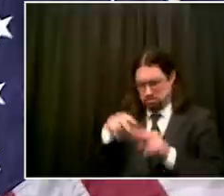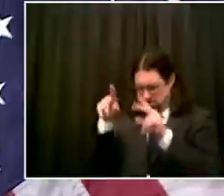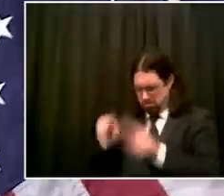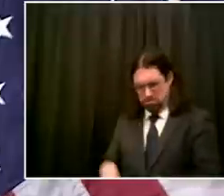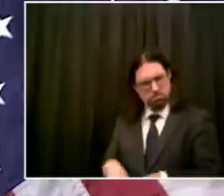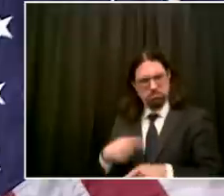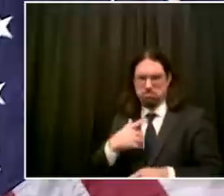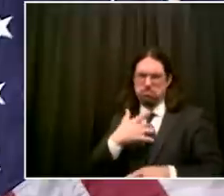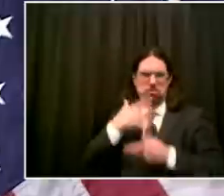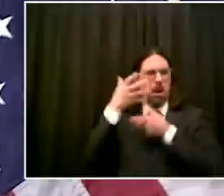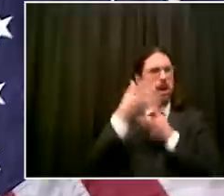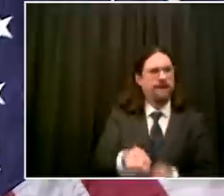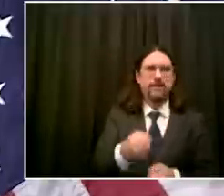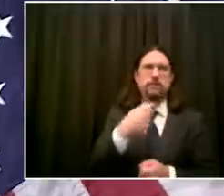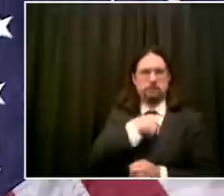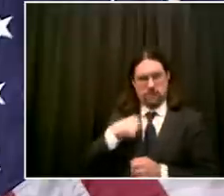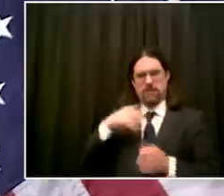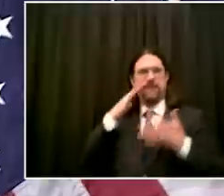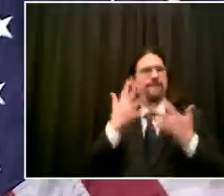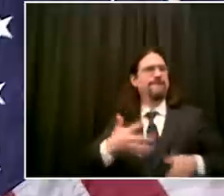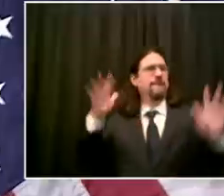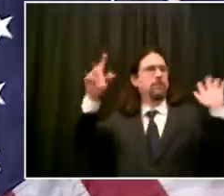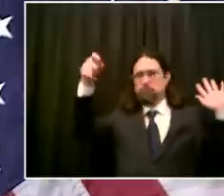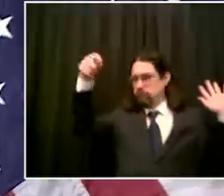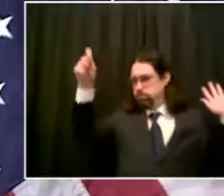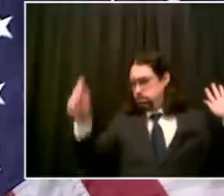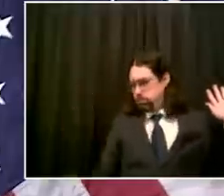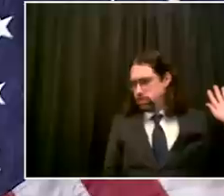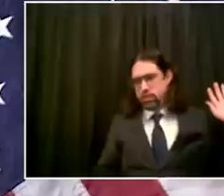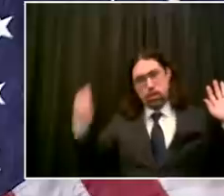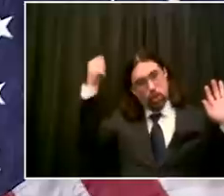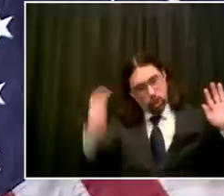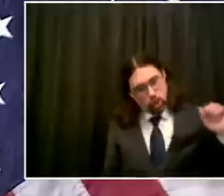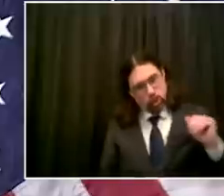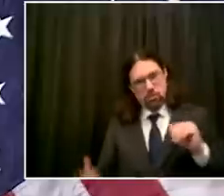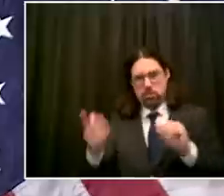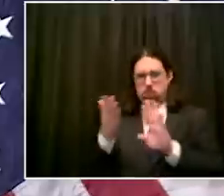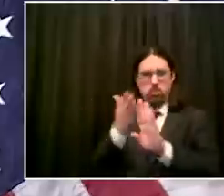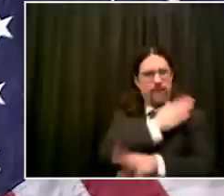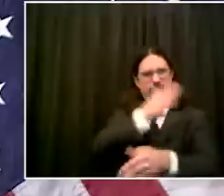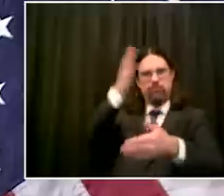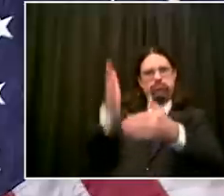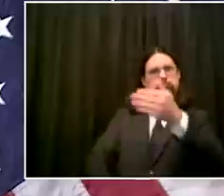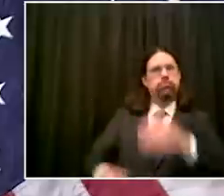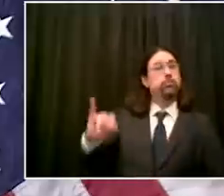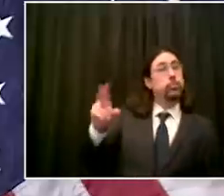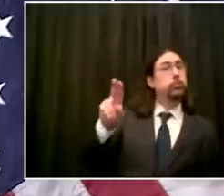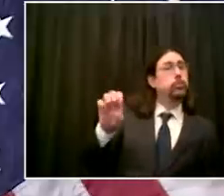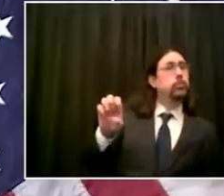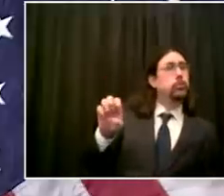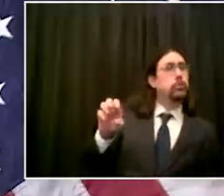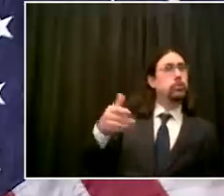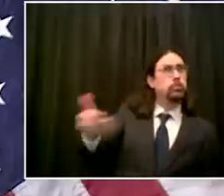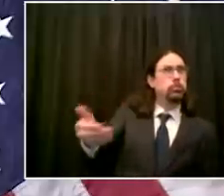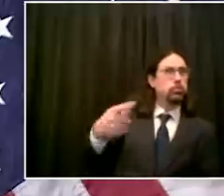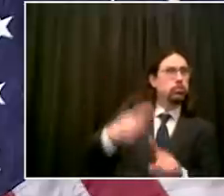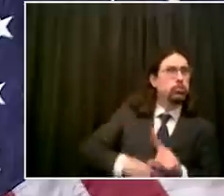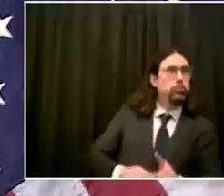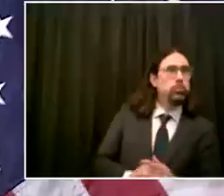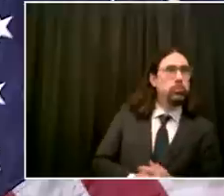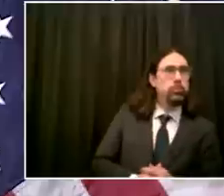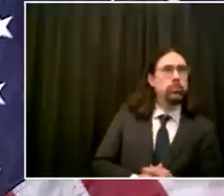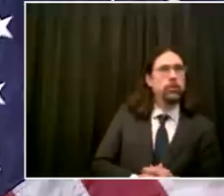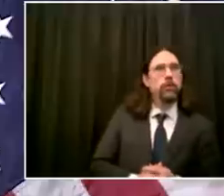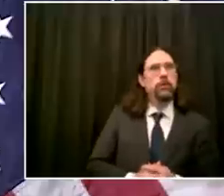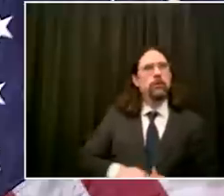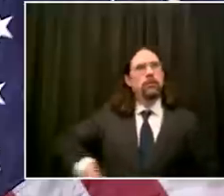decisions on exactly which restrictions to uh loosen up exactly how and we have to be confident that when we're doing